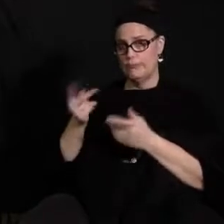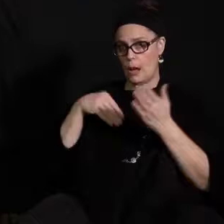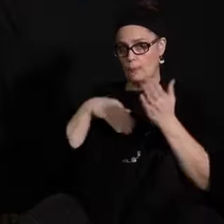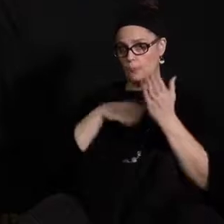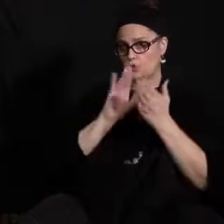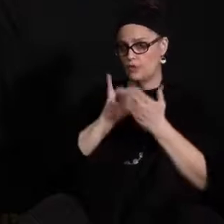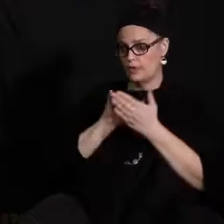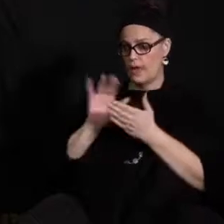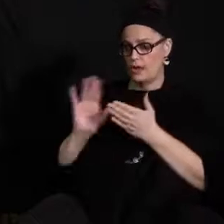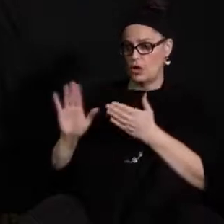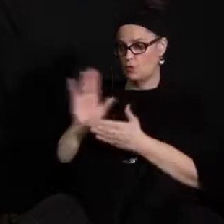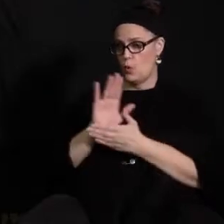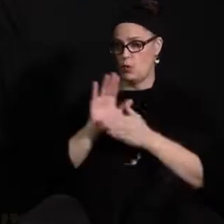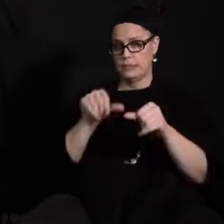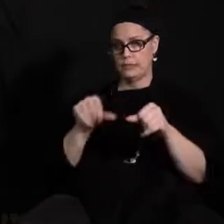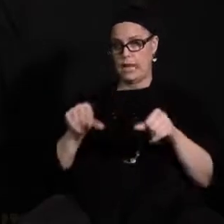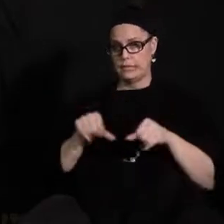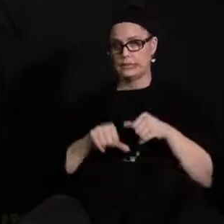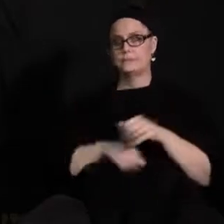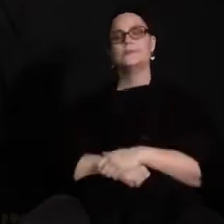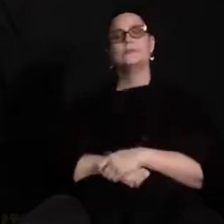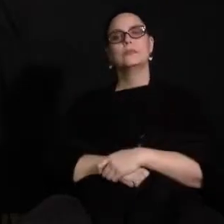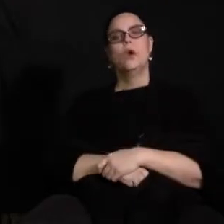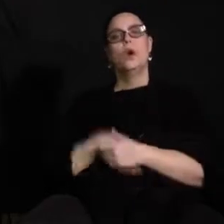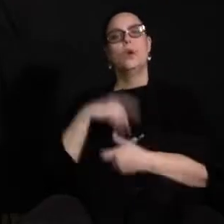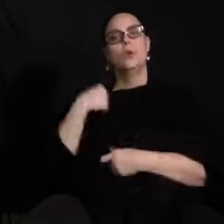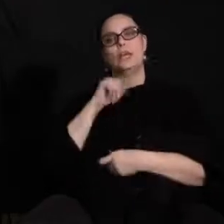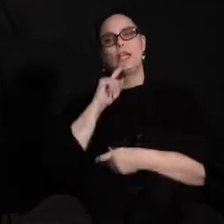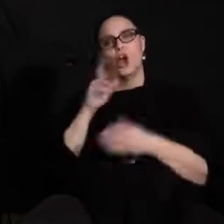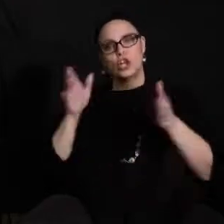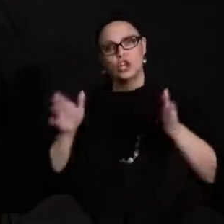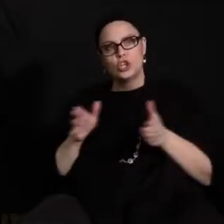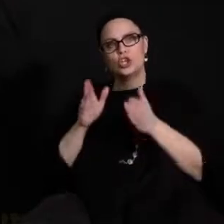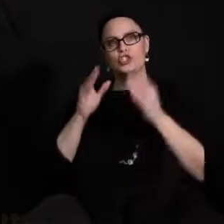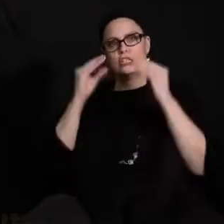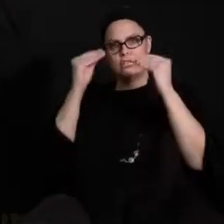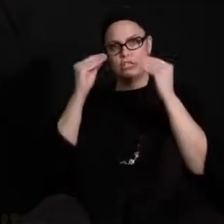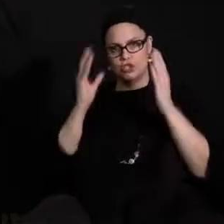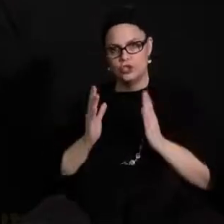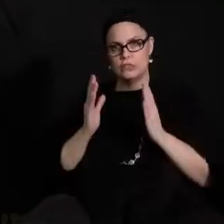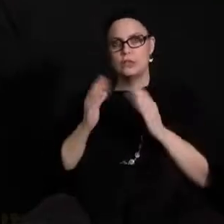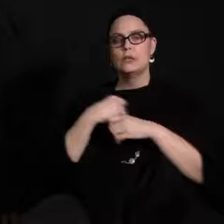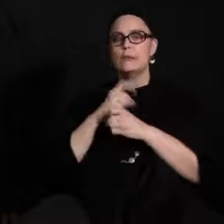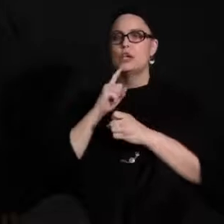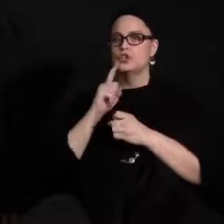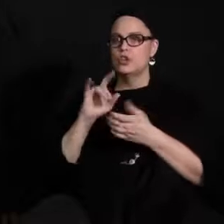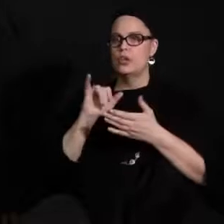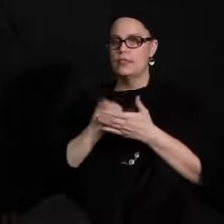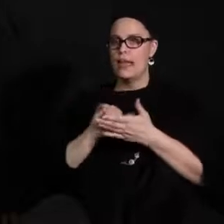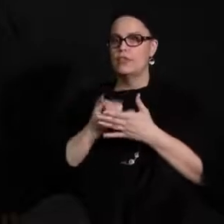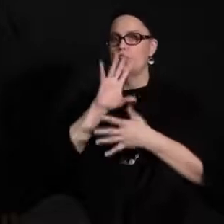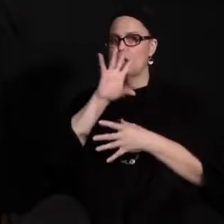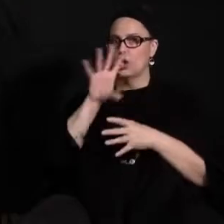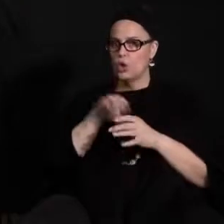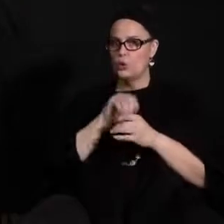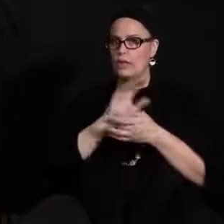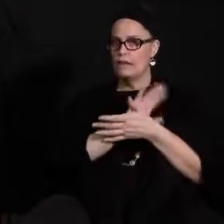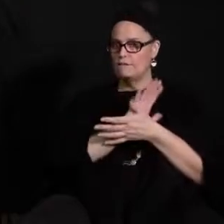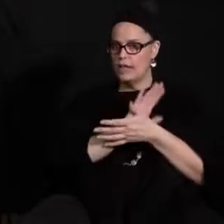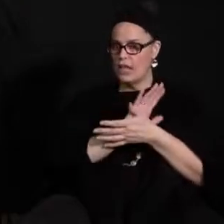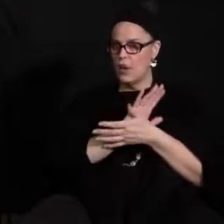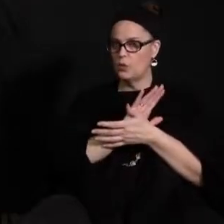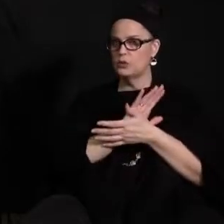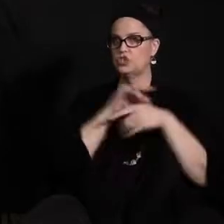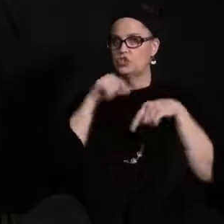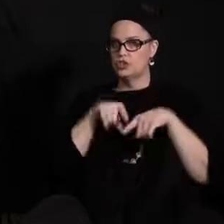um we are encouraging teachers to make sure that they're doing videos uh in their lessons so that the delivery